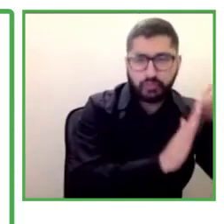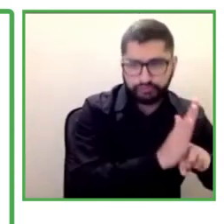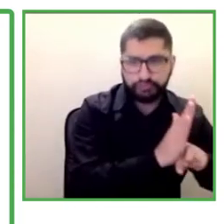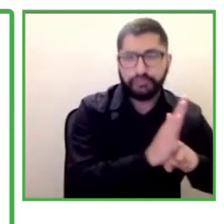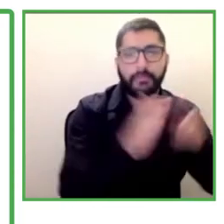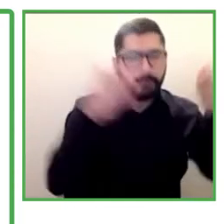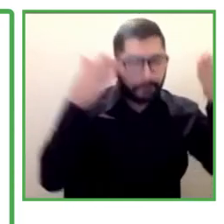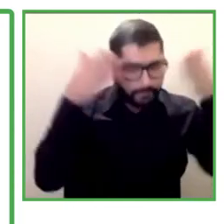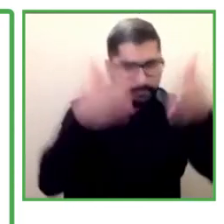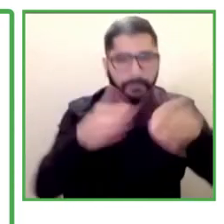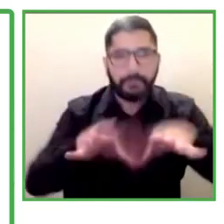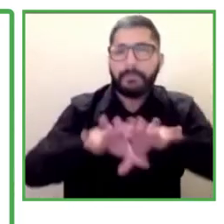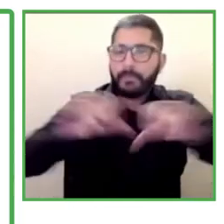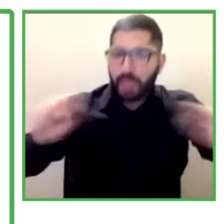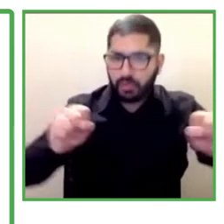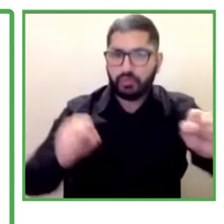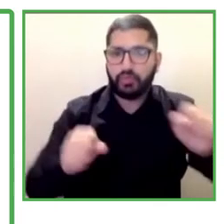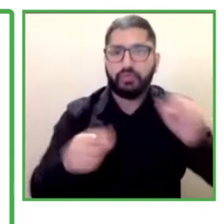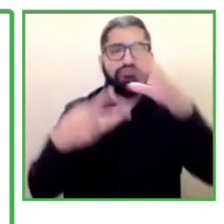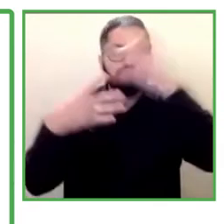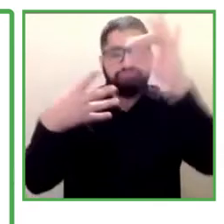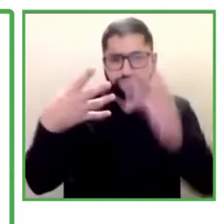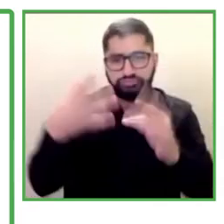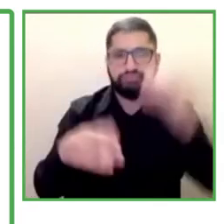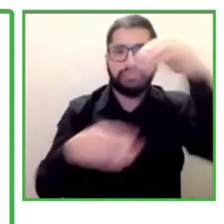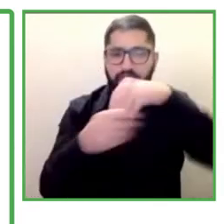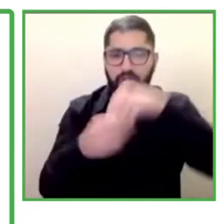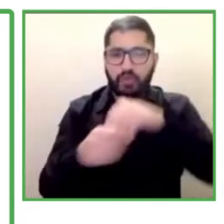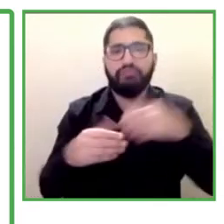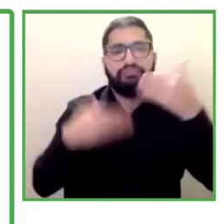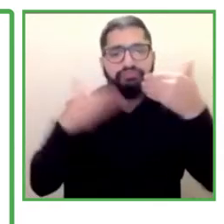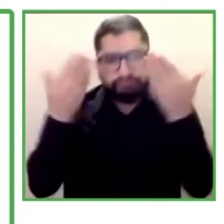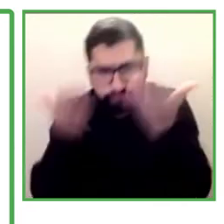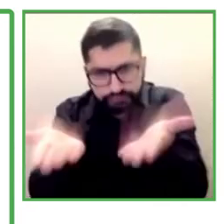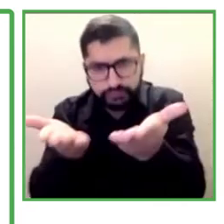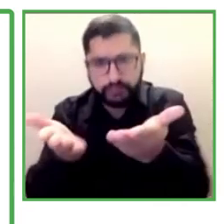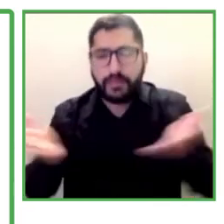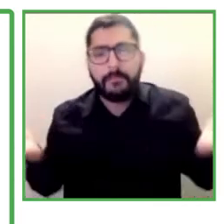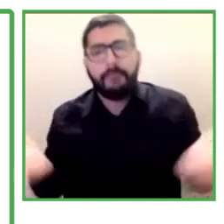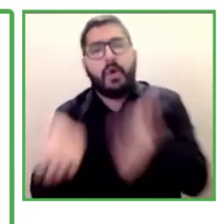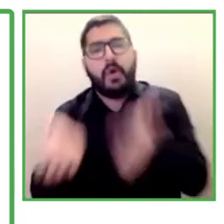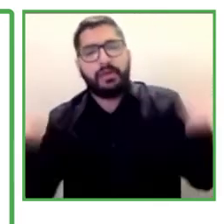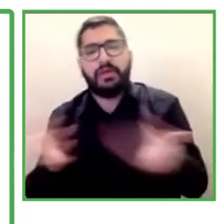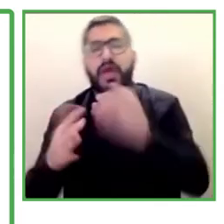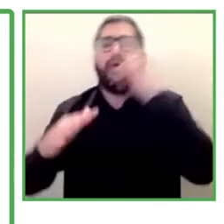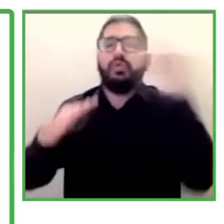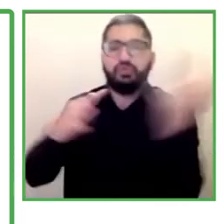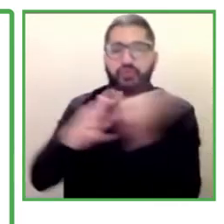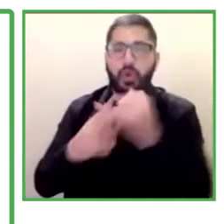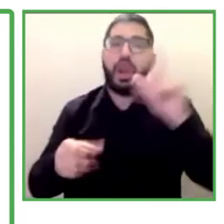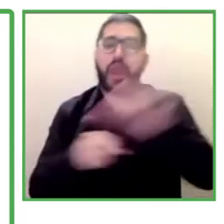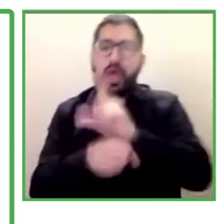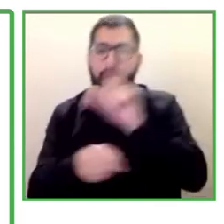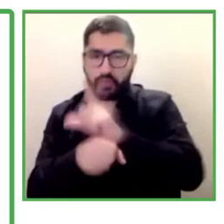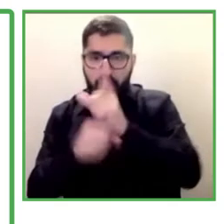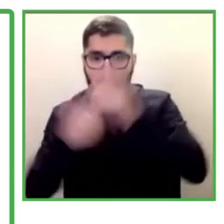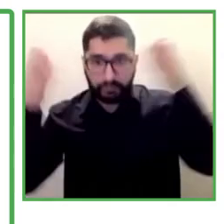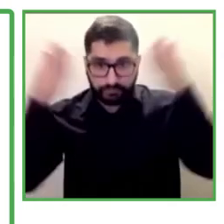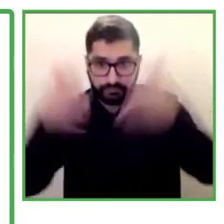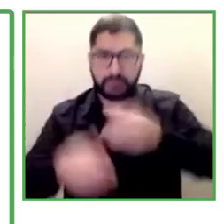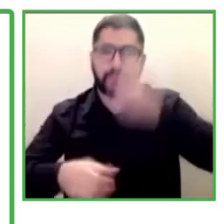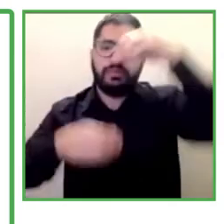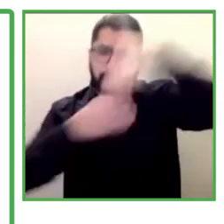Chile, is to be able to identify technologies to foster inclusion in the companies and also to